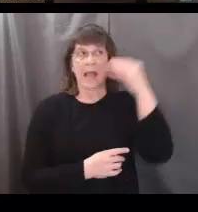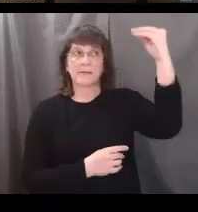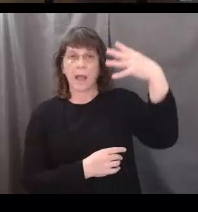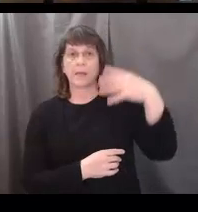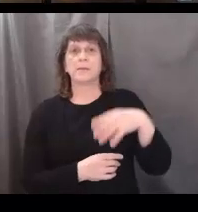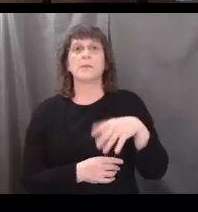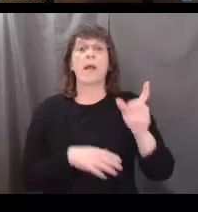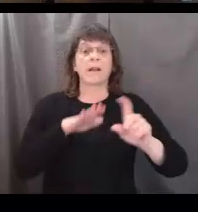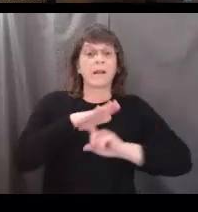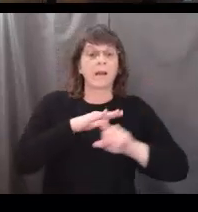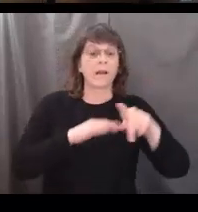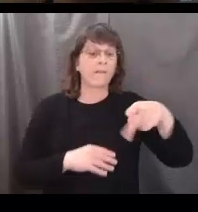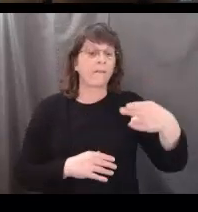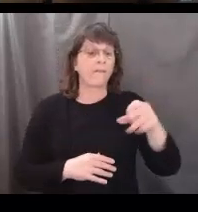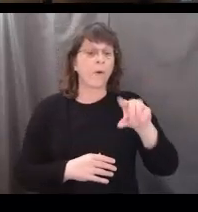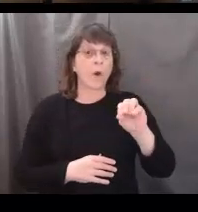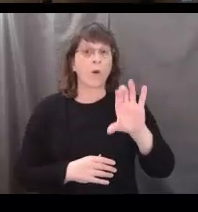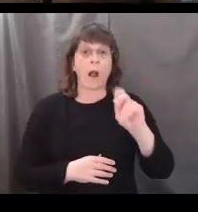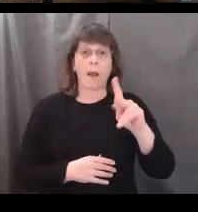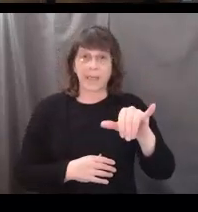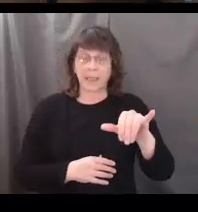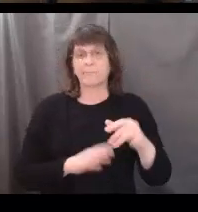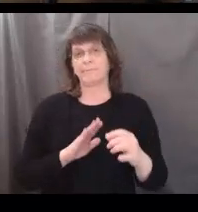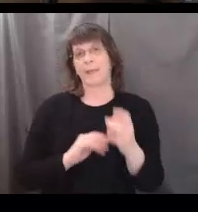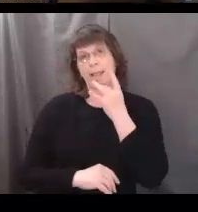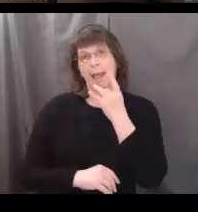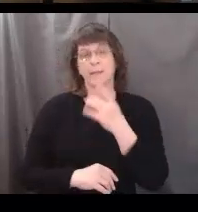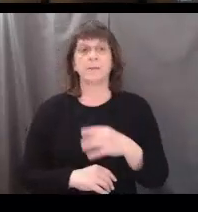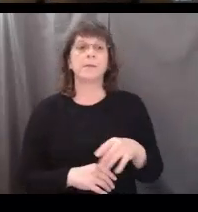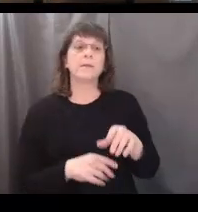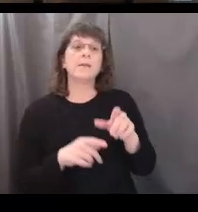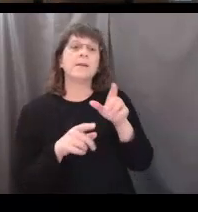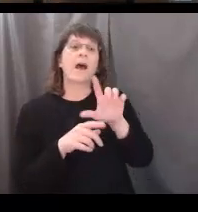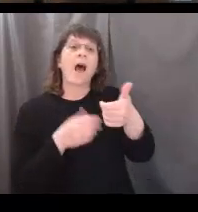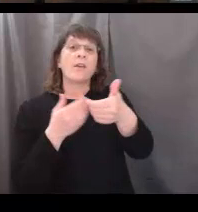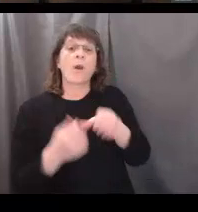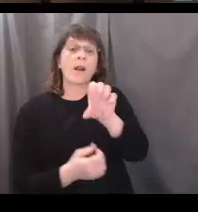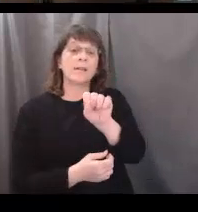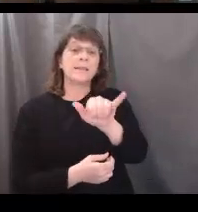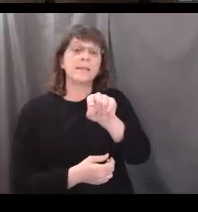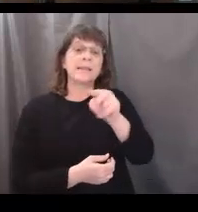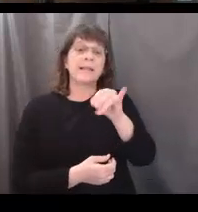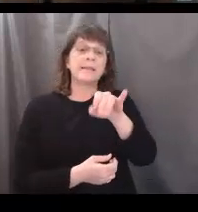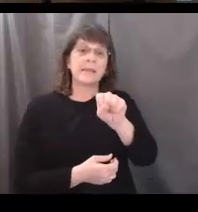Photocopy, light. And synthesis means putting together.